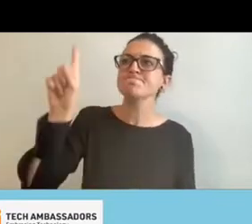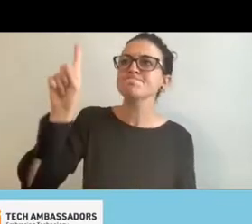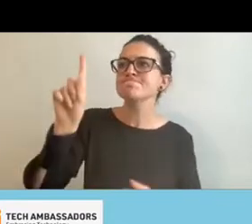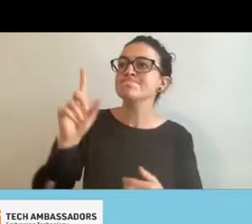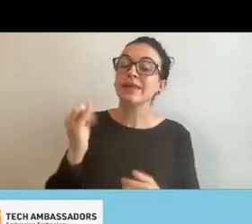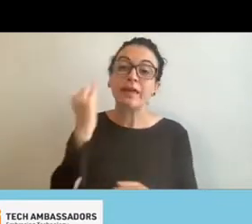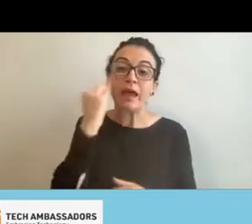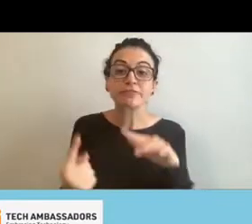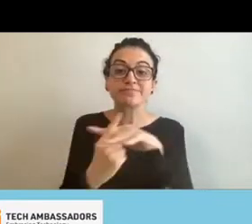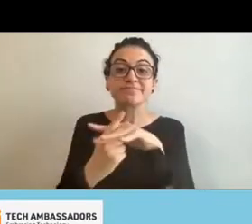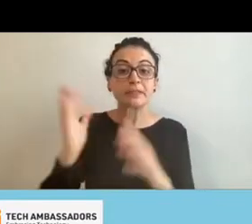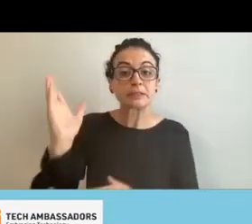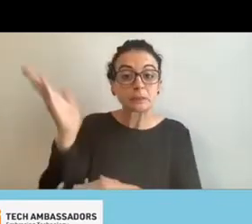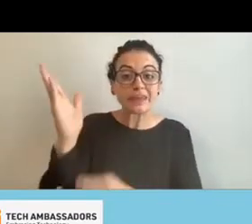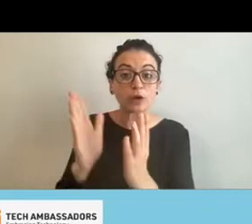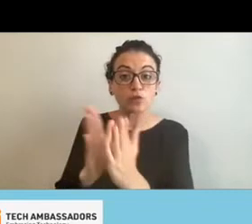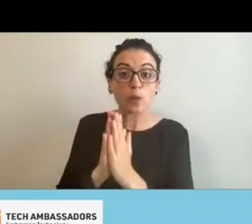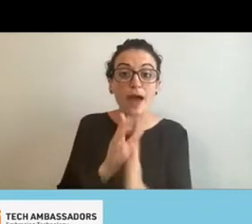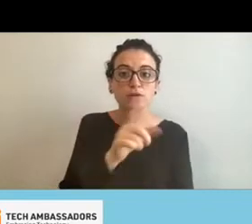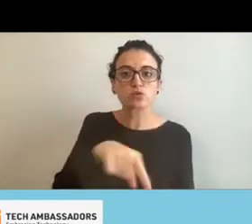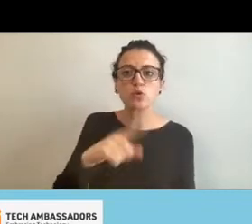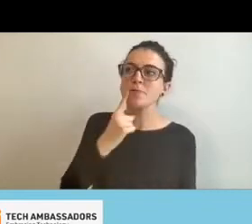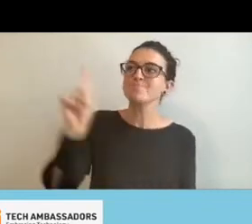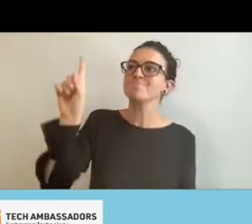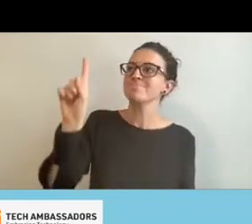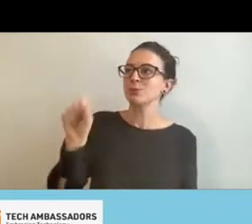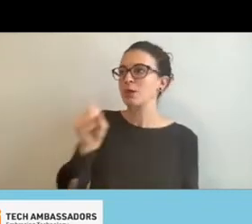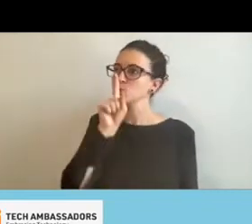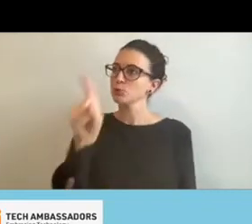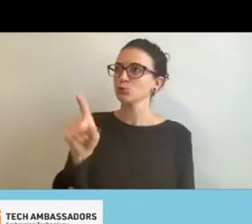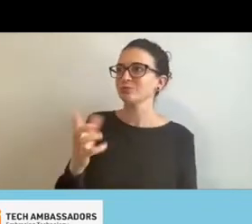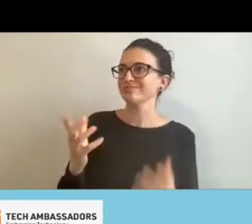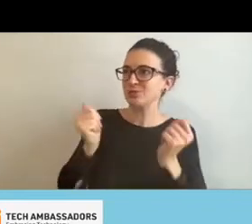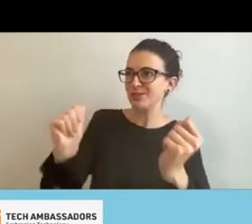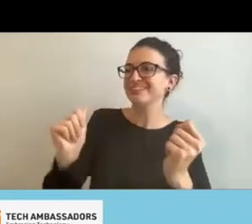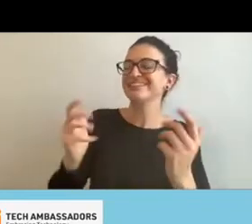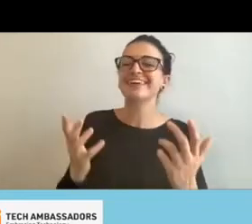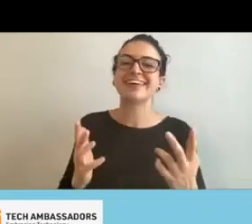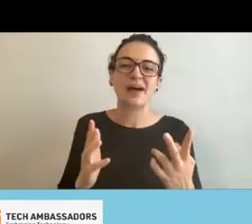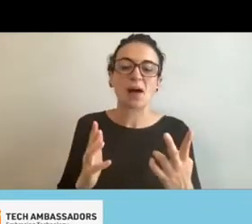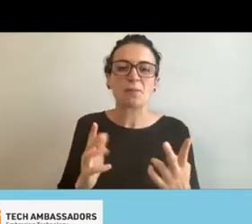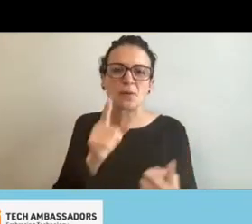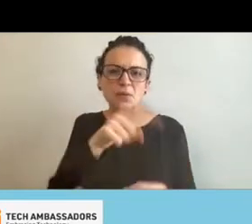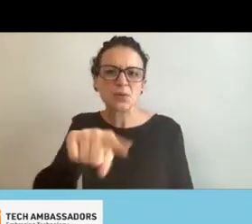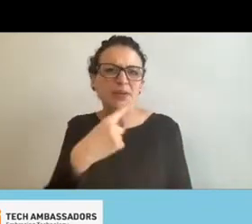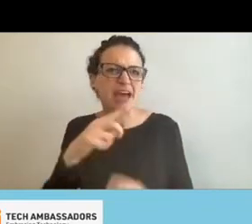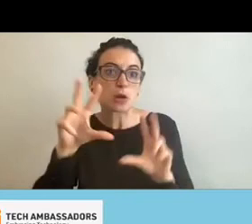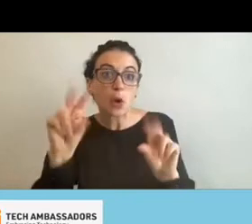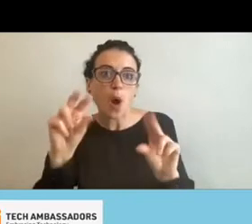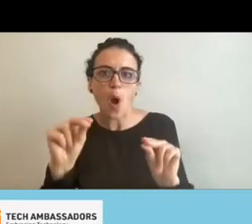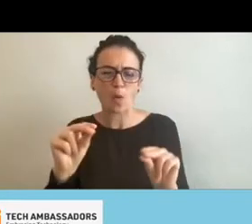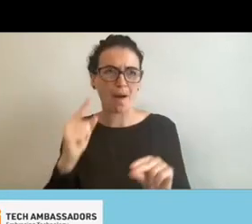And I don't think any of you ever said no, which was awesome. And, uh, very, very appreciative of that.